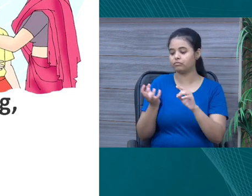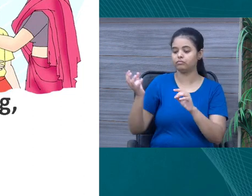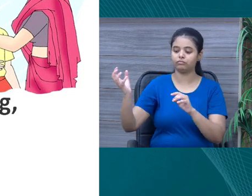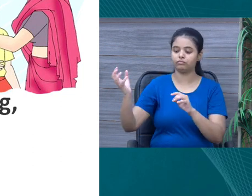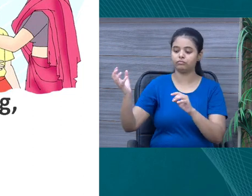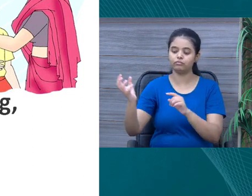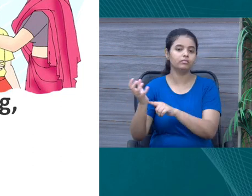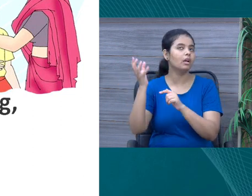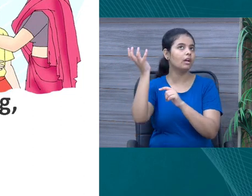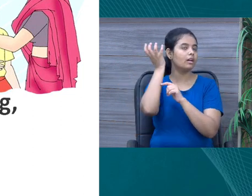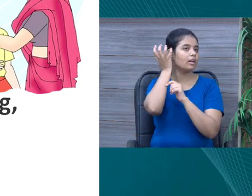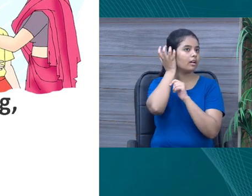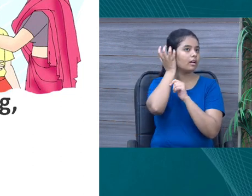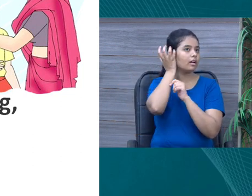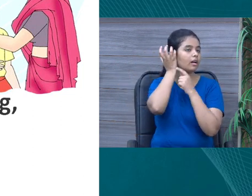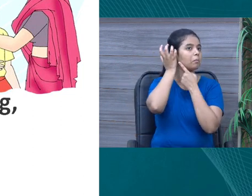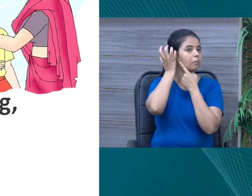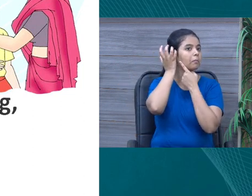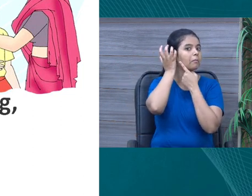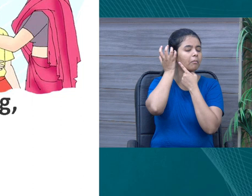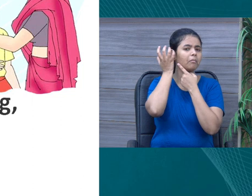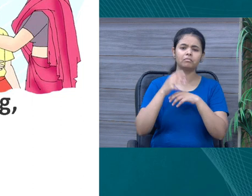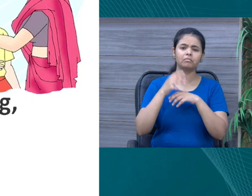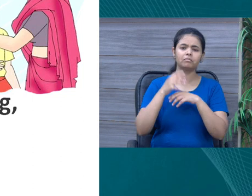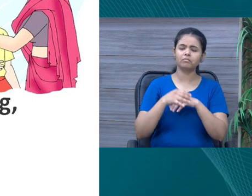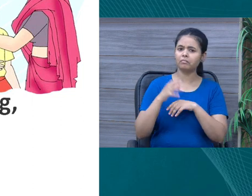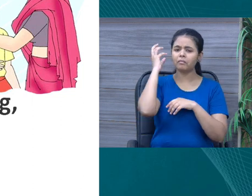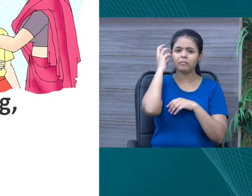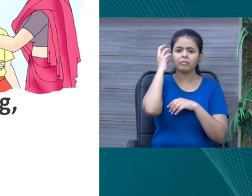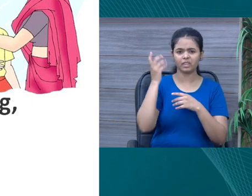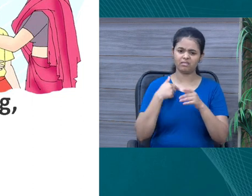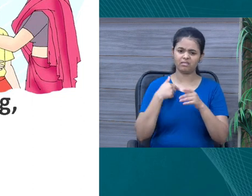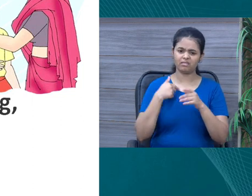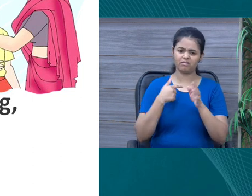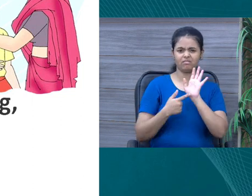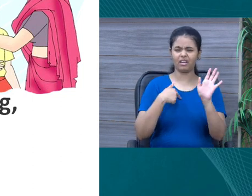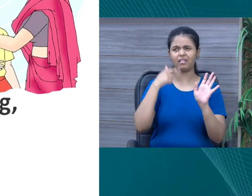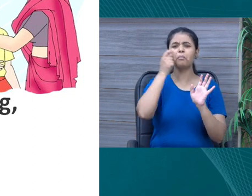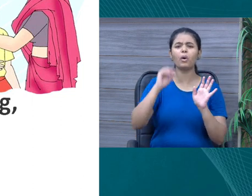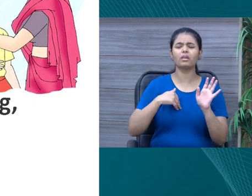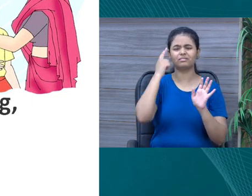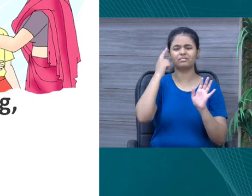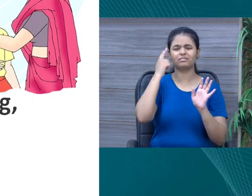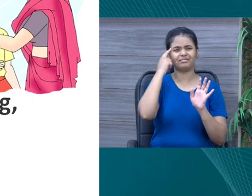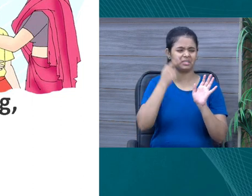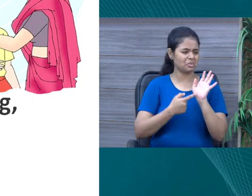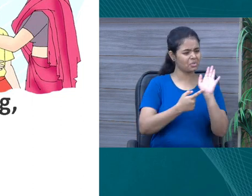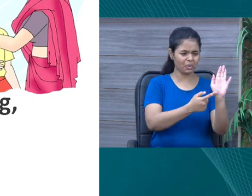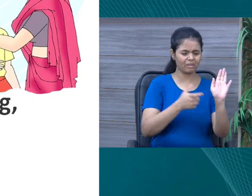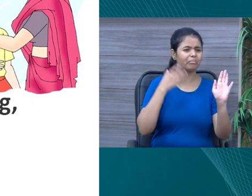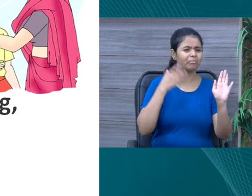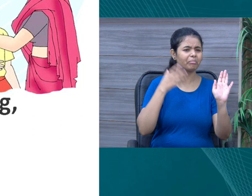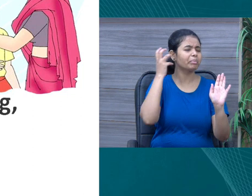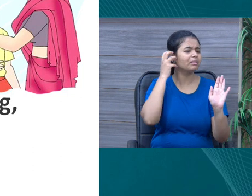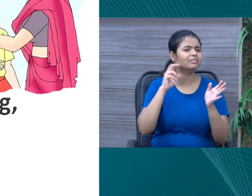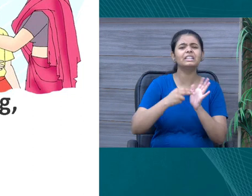can hear. So, your child was a little surprised that mom showed this thing. I just bought it and what she is showing it to